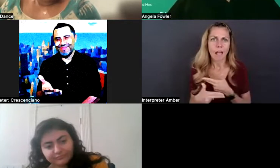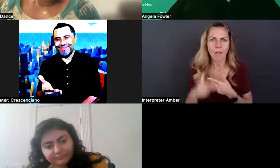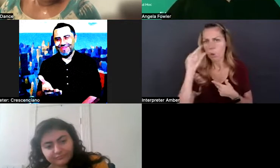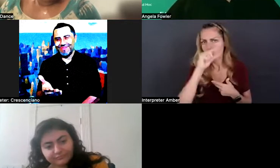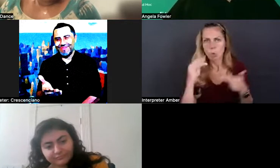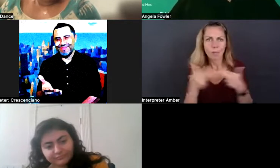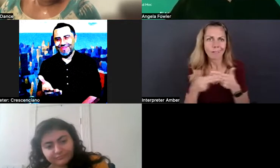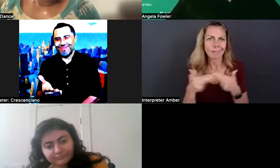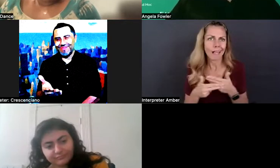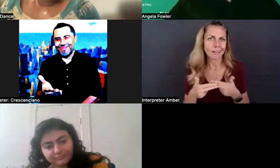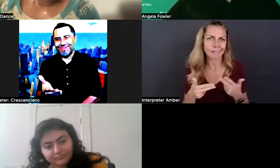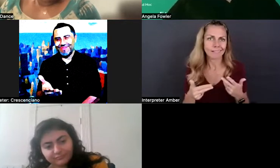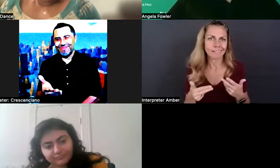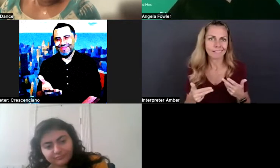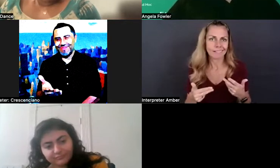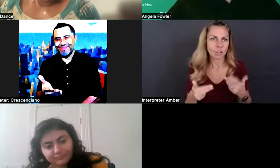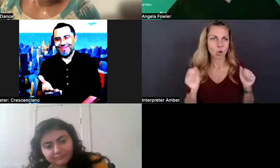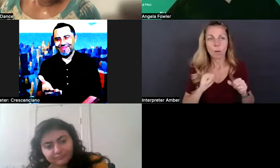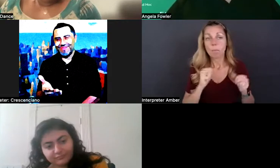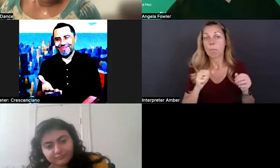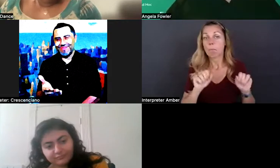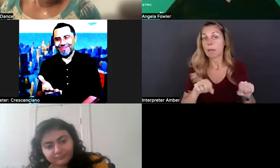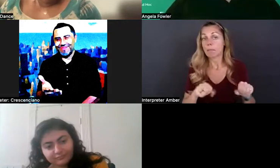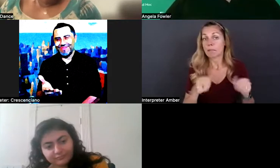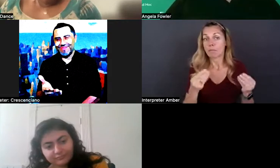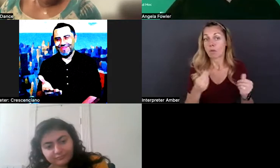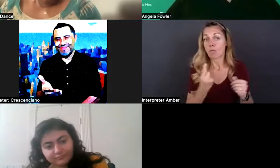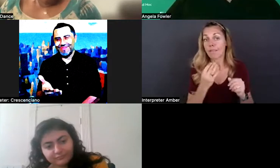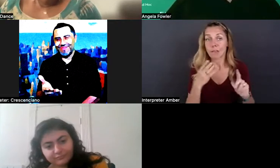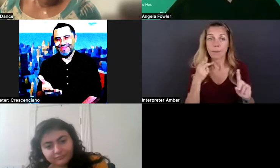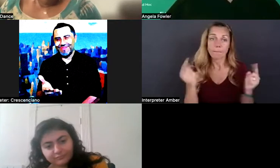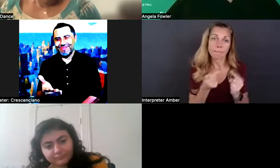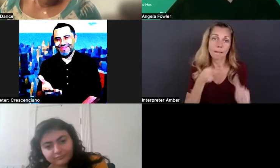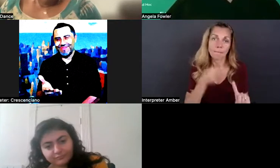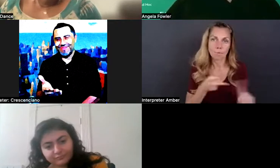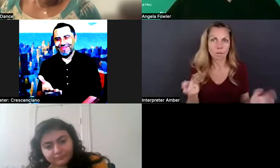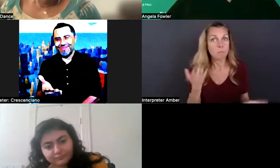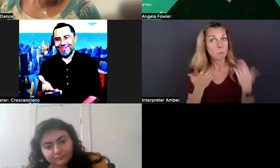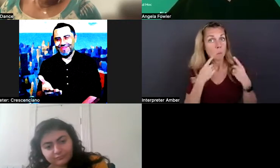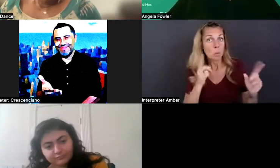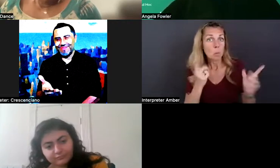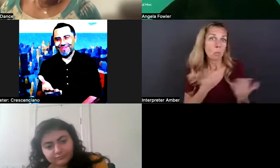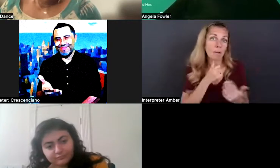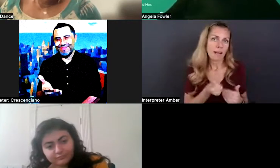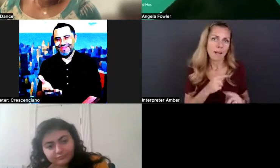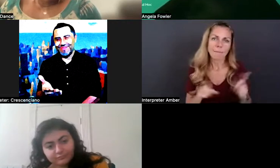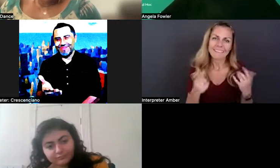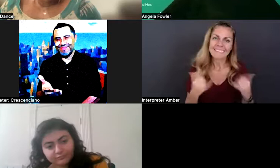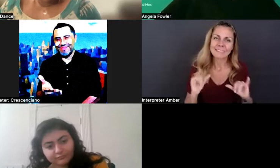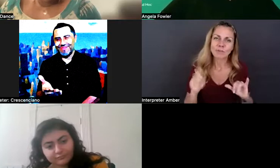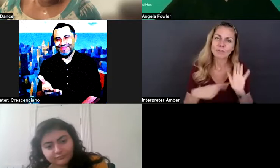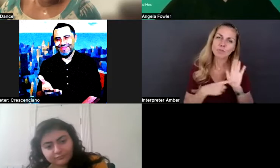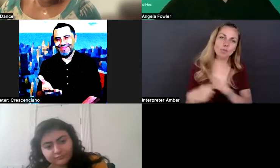that could potentially solve one of their pain points. Maybe it does, maybe it doesn't, but like, you got to show your hustle online.